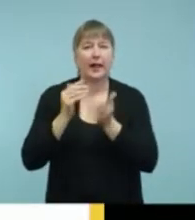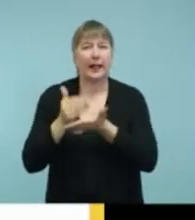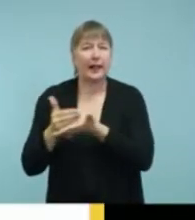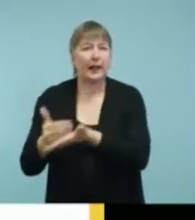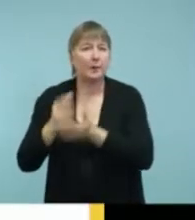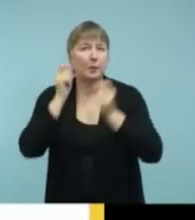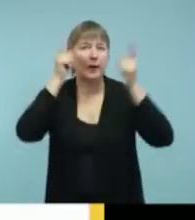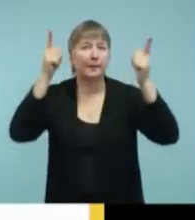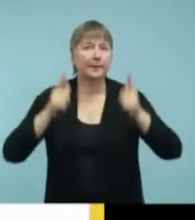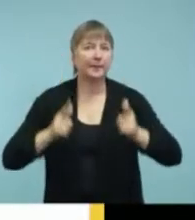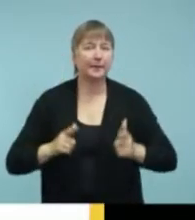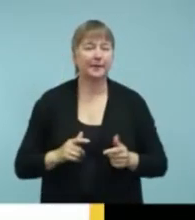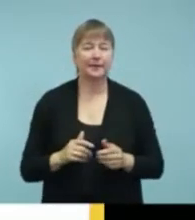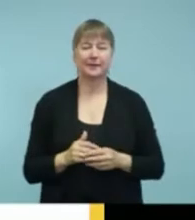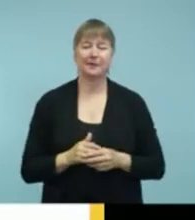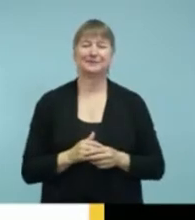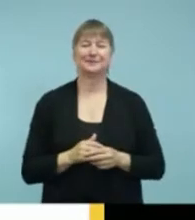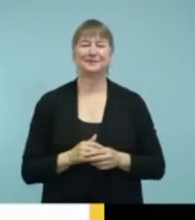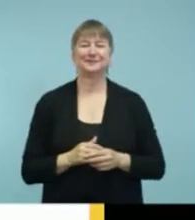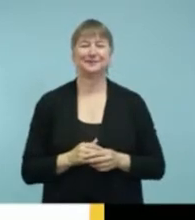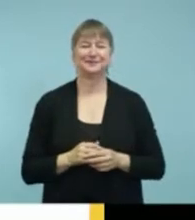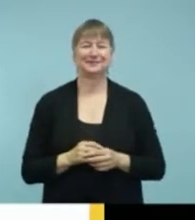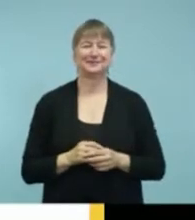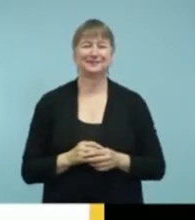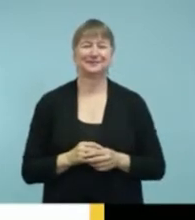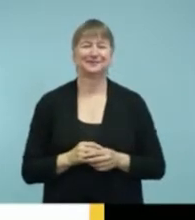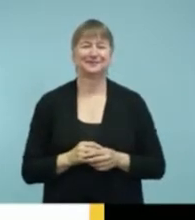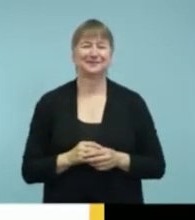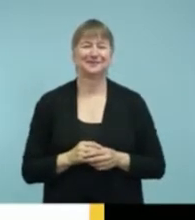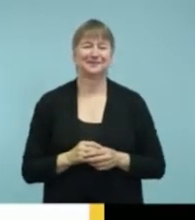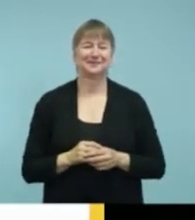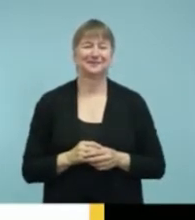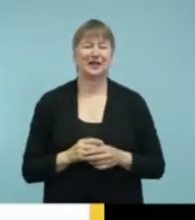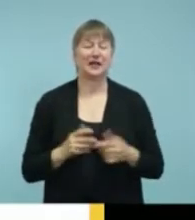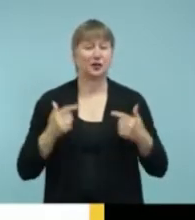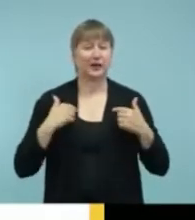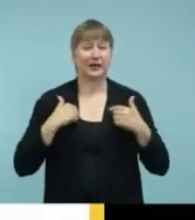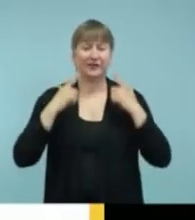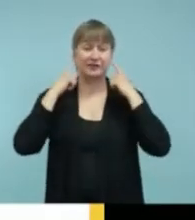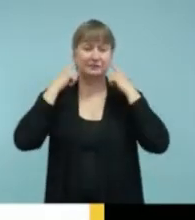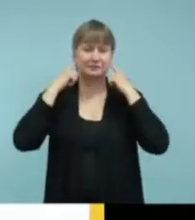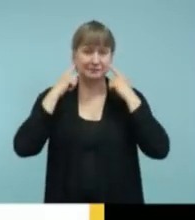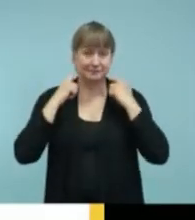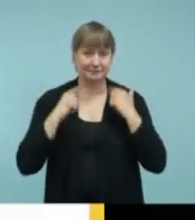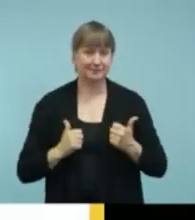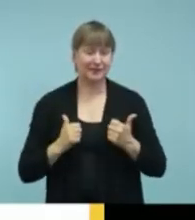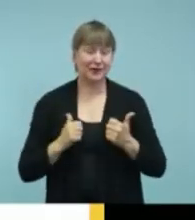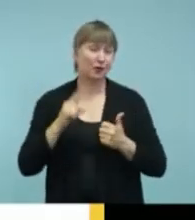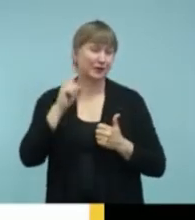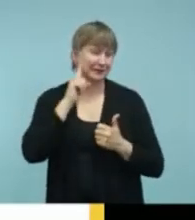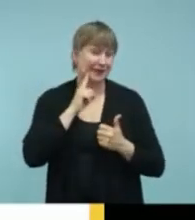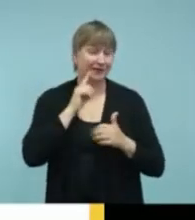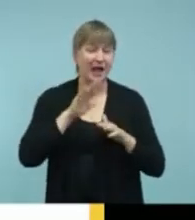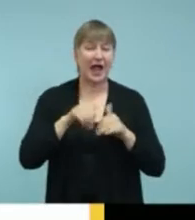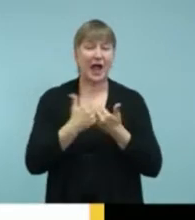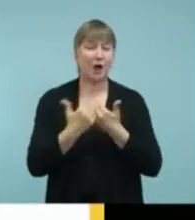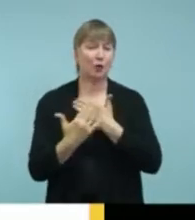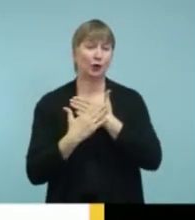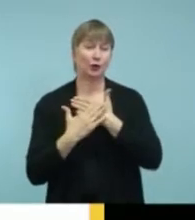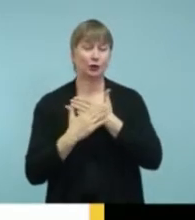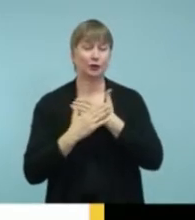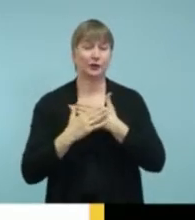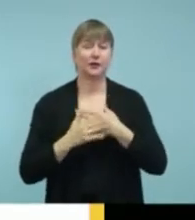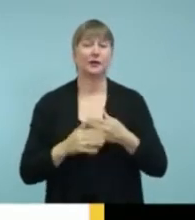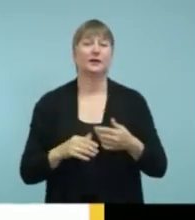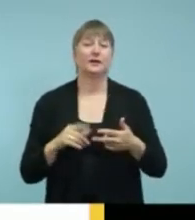So there are basically three ways that a person with hearing loss can be alerted. The first way would be with a very,